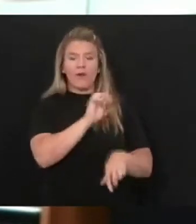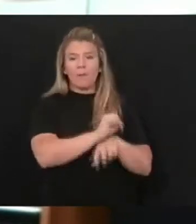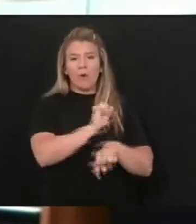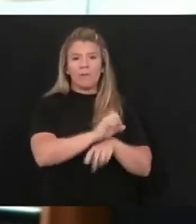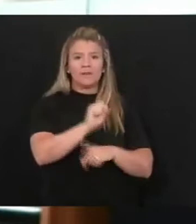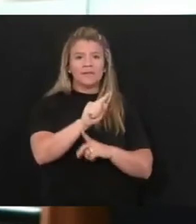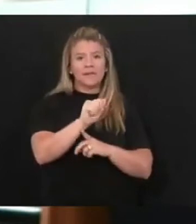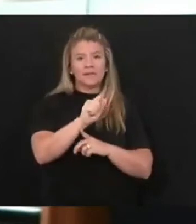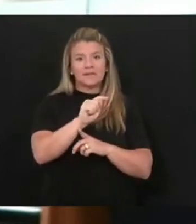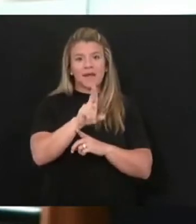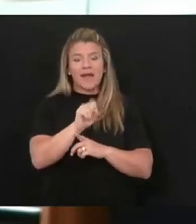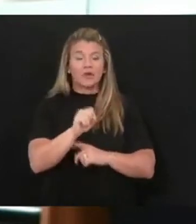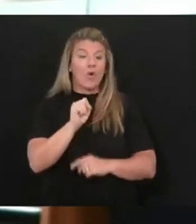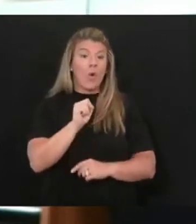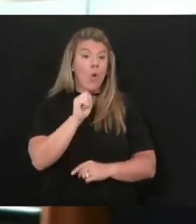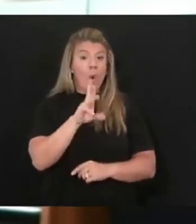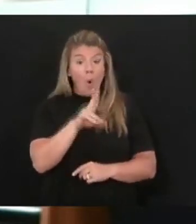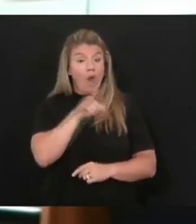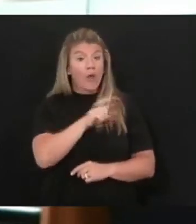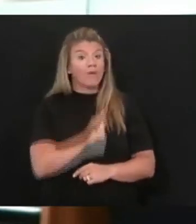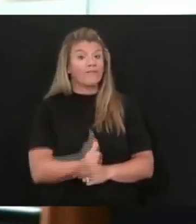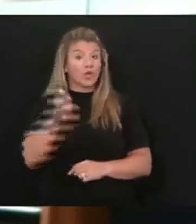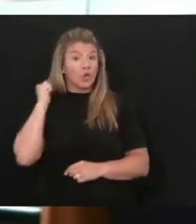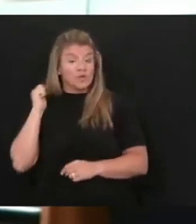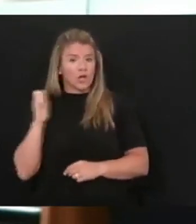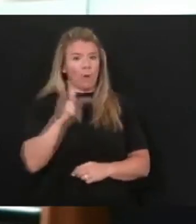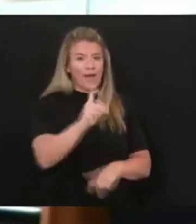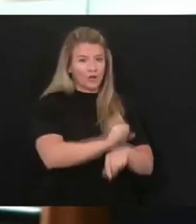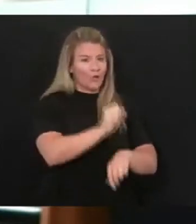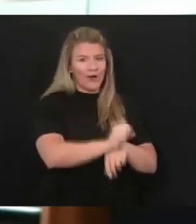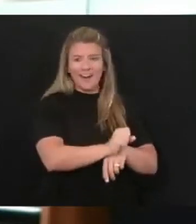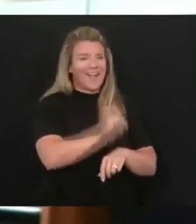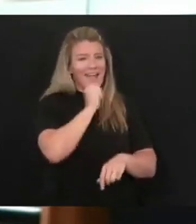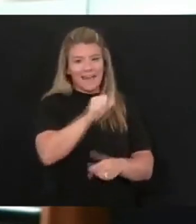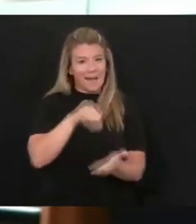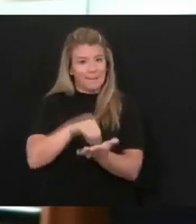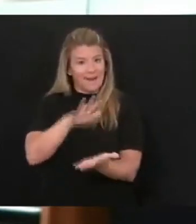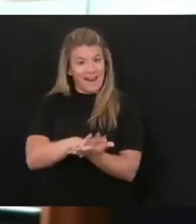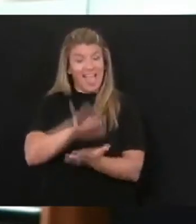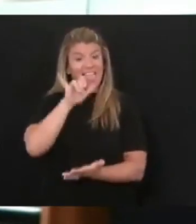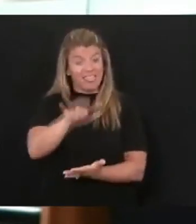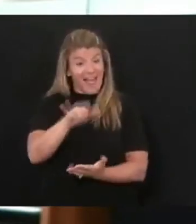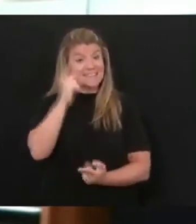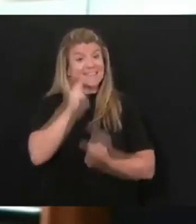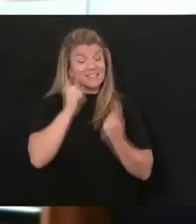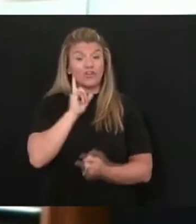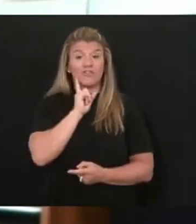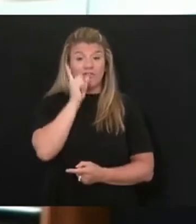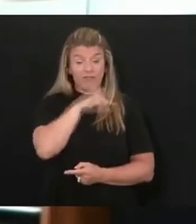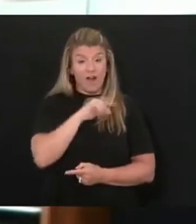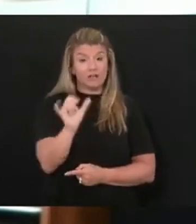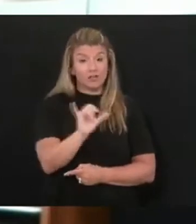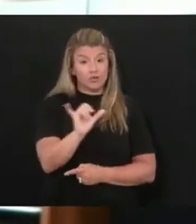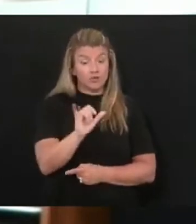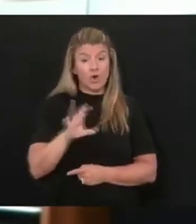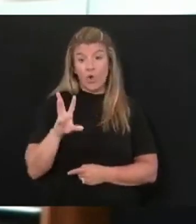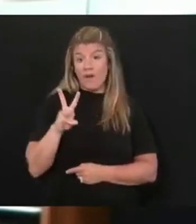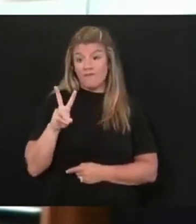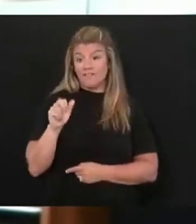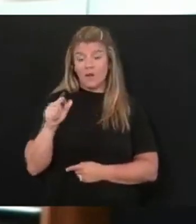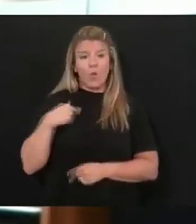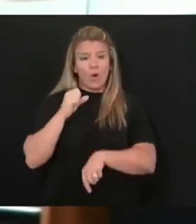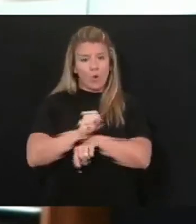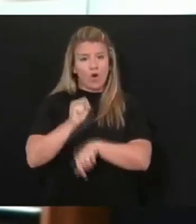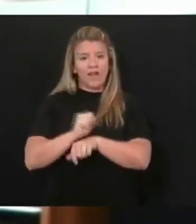or refusing to return to work and not reporting it. That's also considered fraud. West Virginia is one of many states working in close